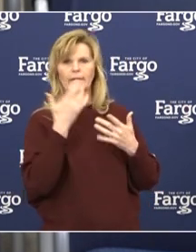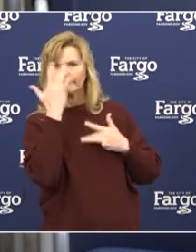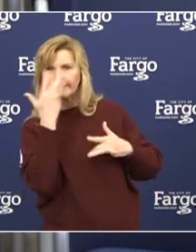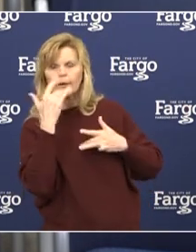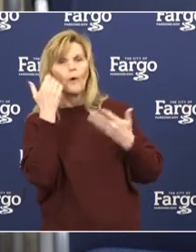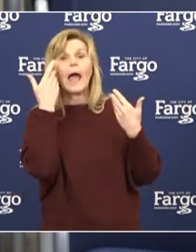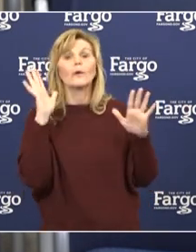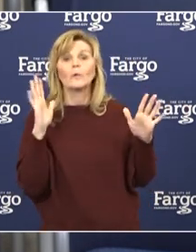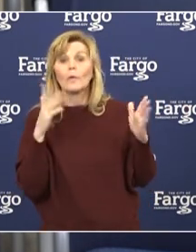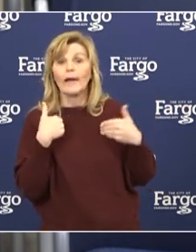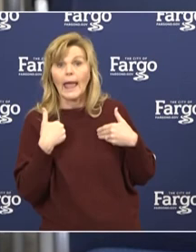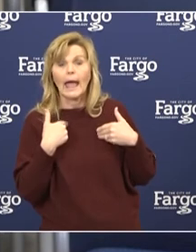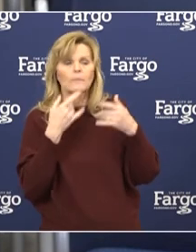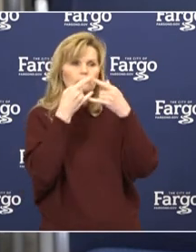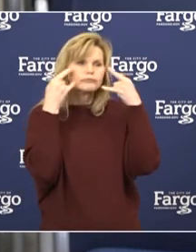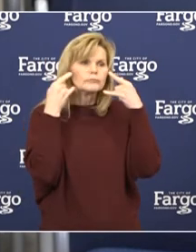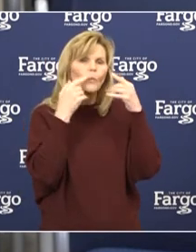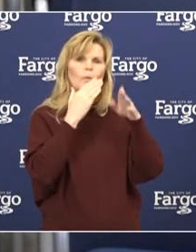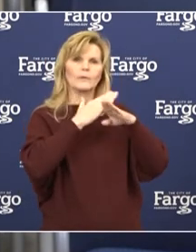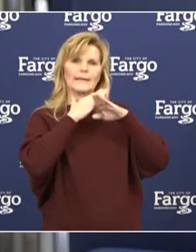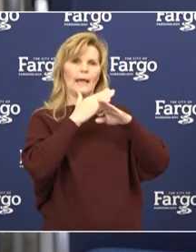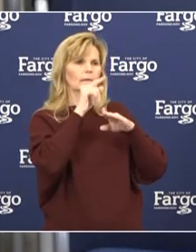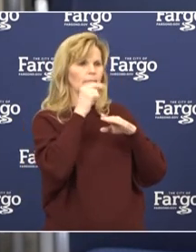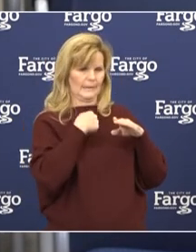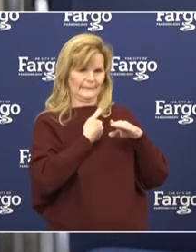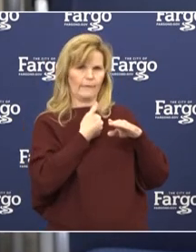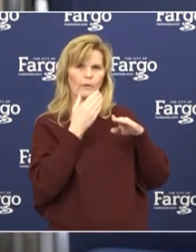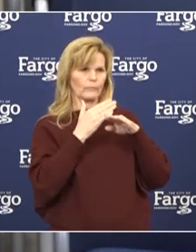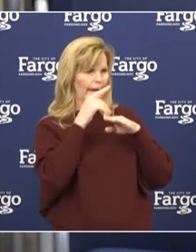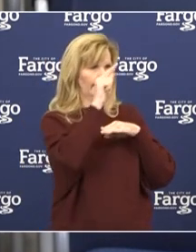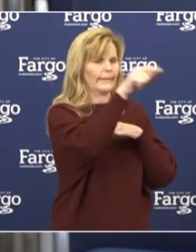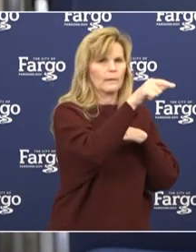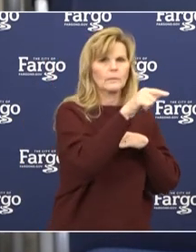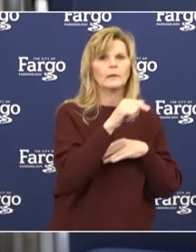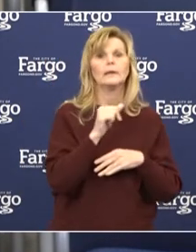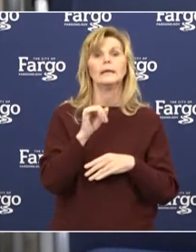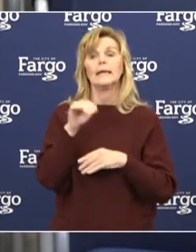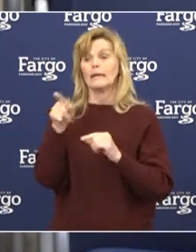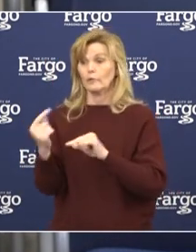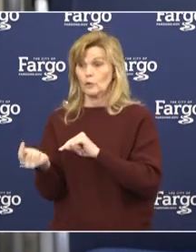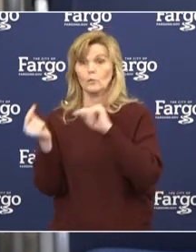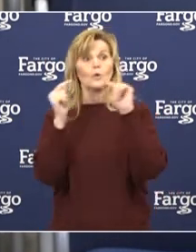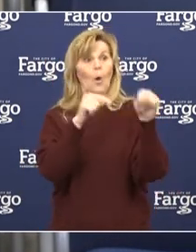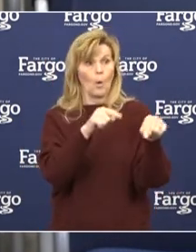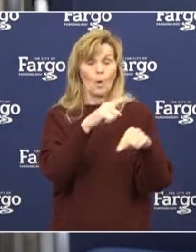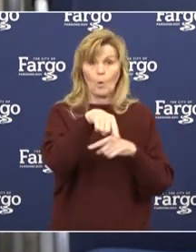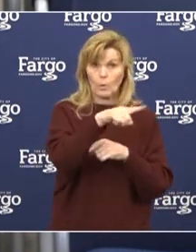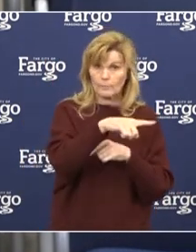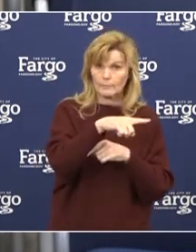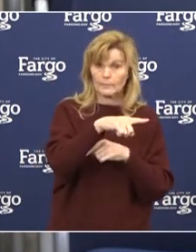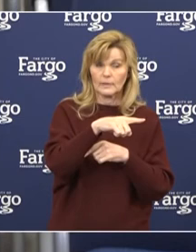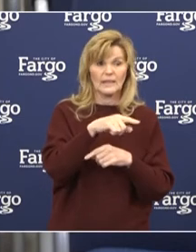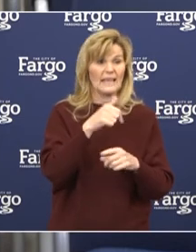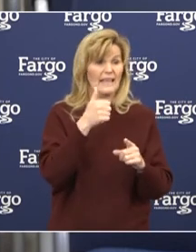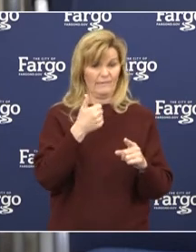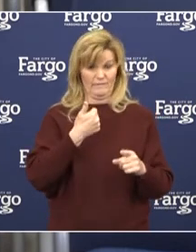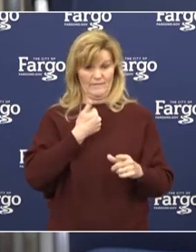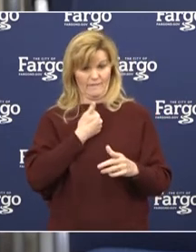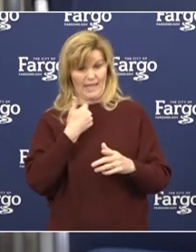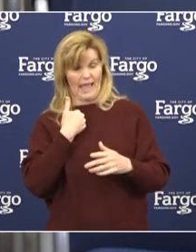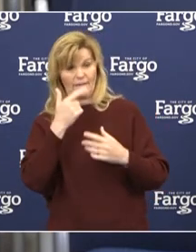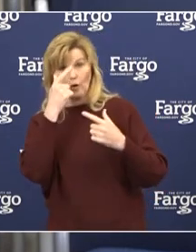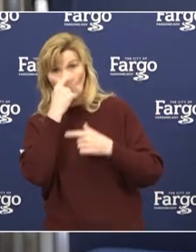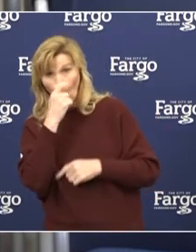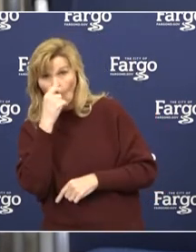that they could be carrying. And if you, as the visitor for those homes, are experiencing cold-like symptoms